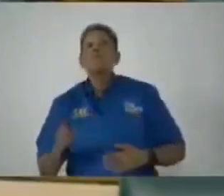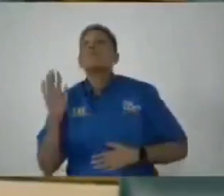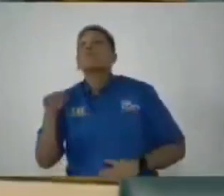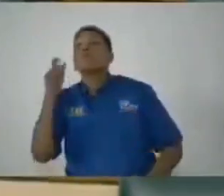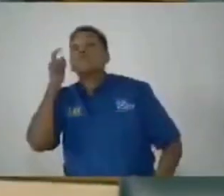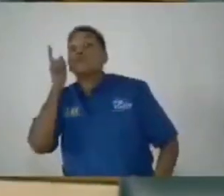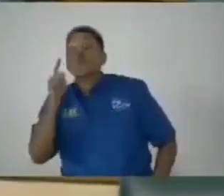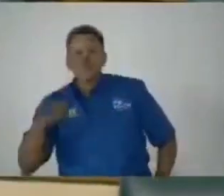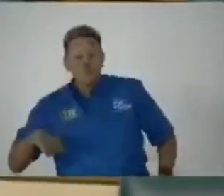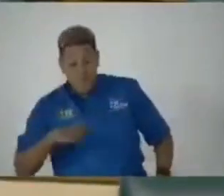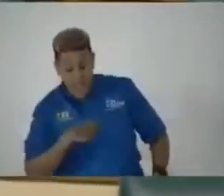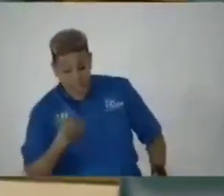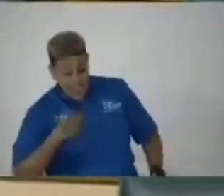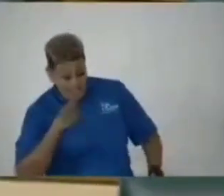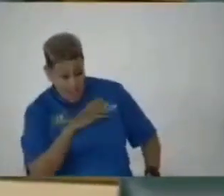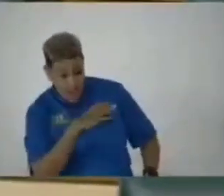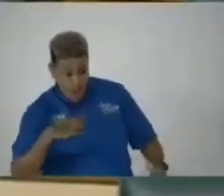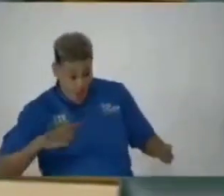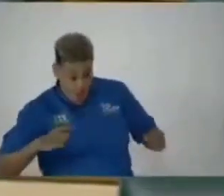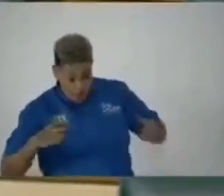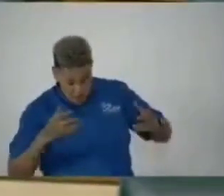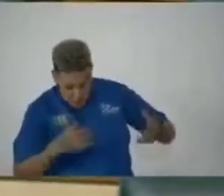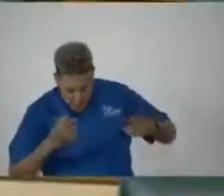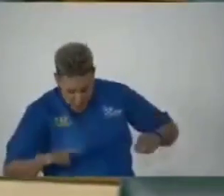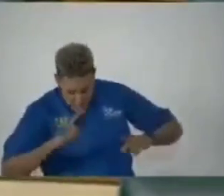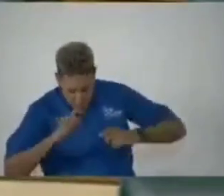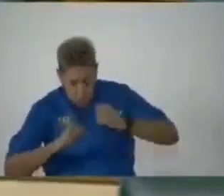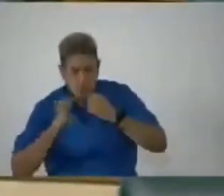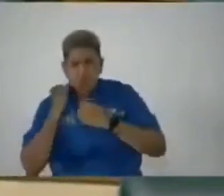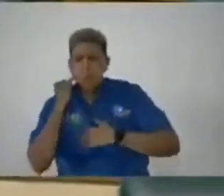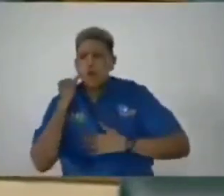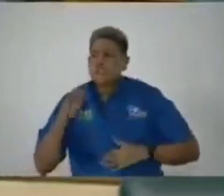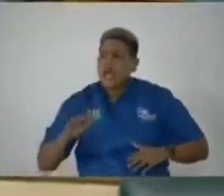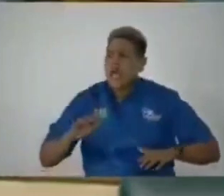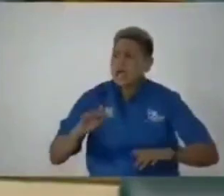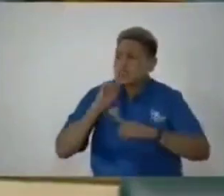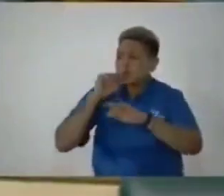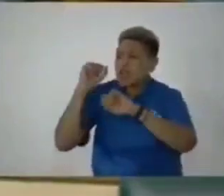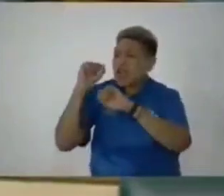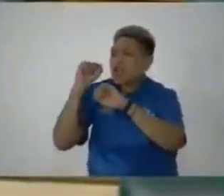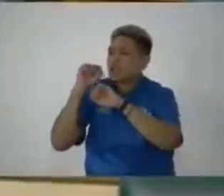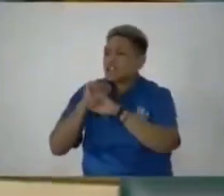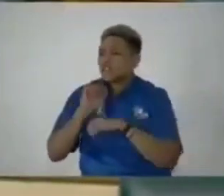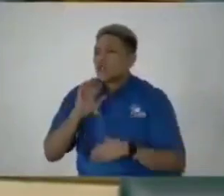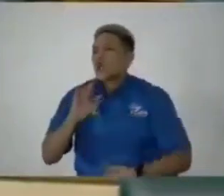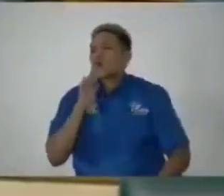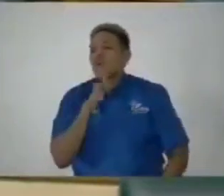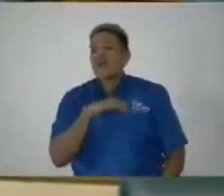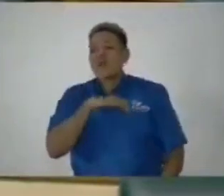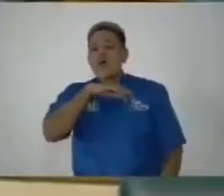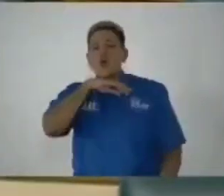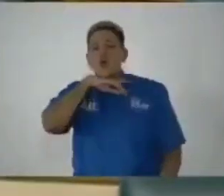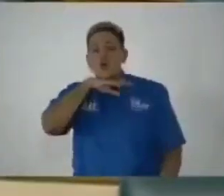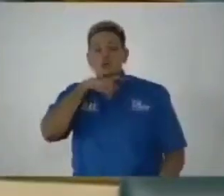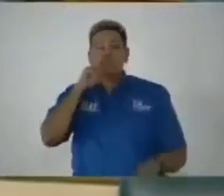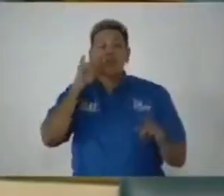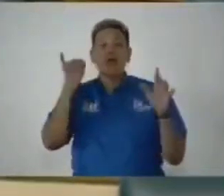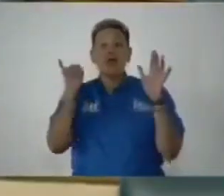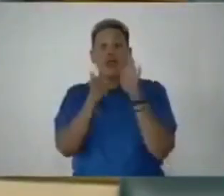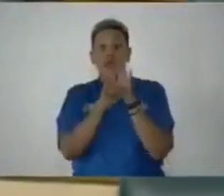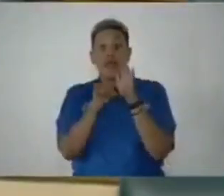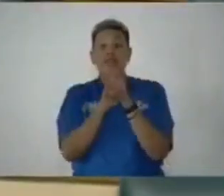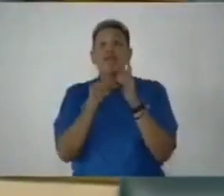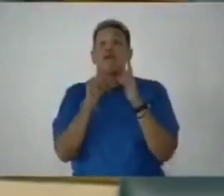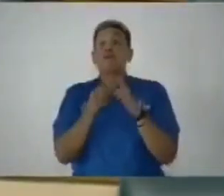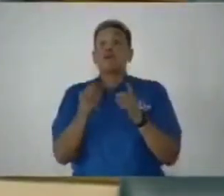we have a commission that is supposed to act to ensure that corruption is identified and